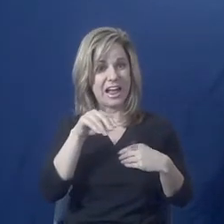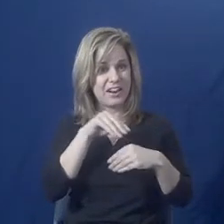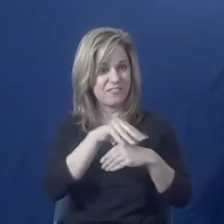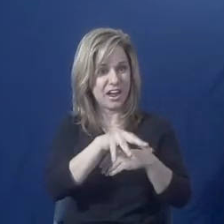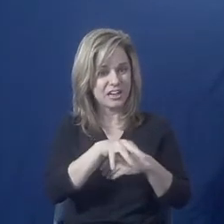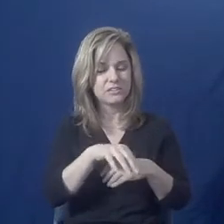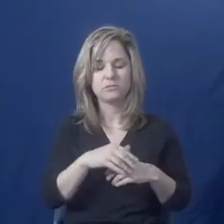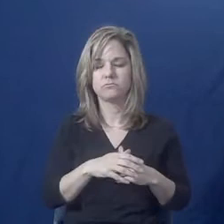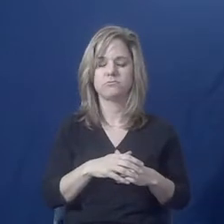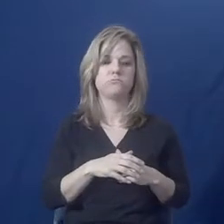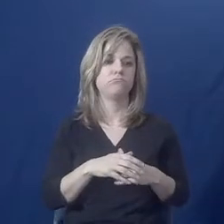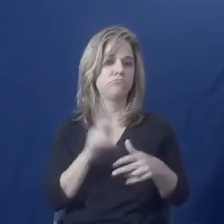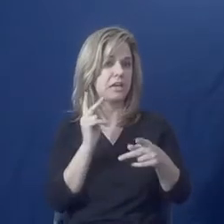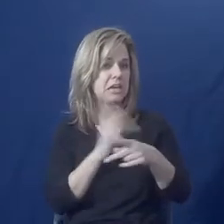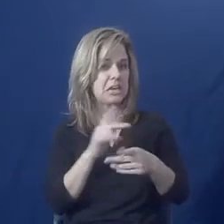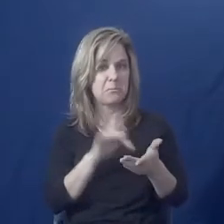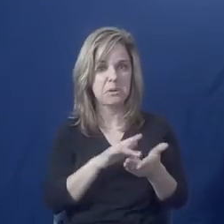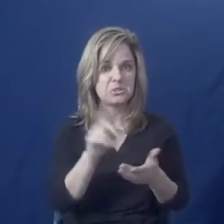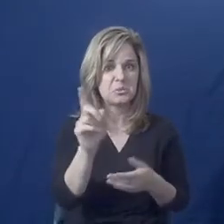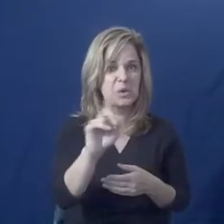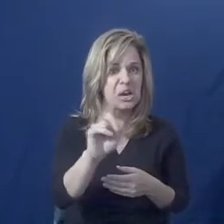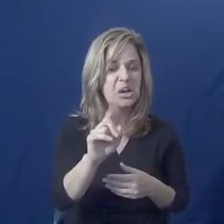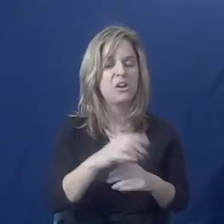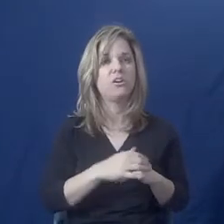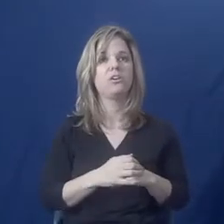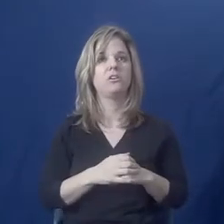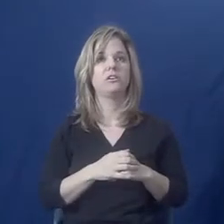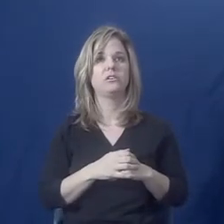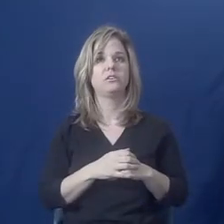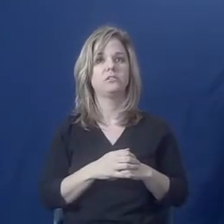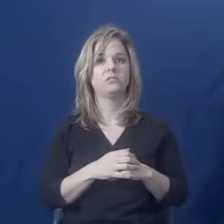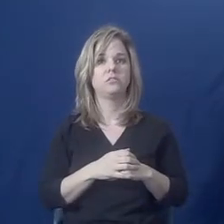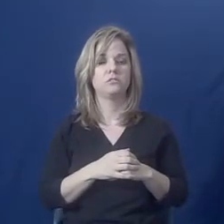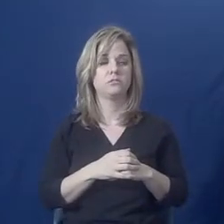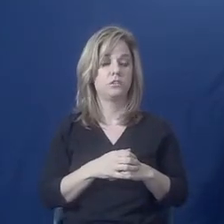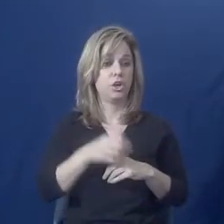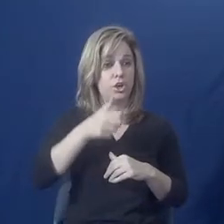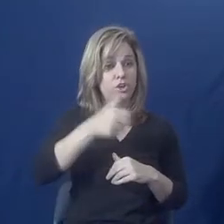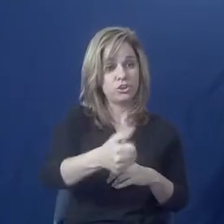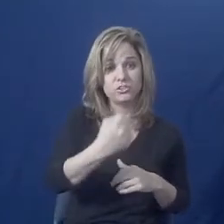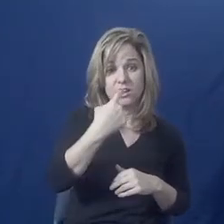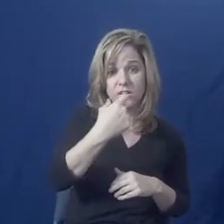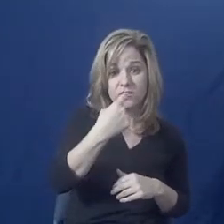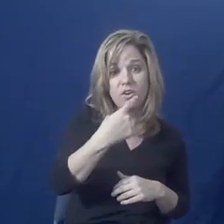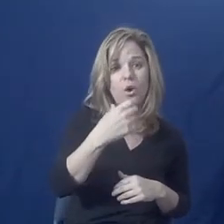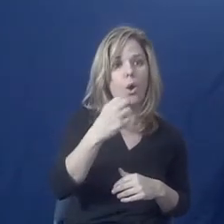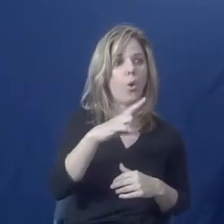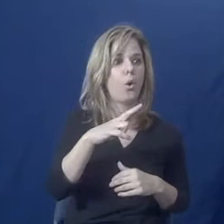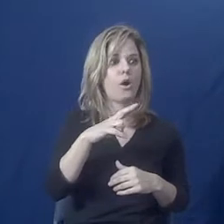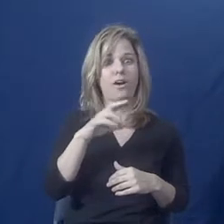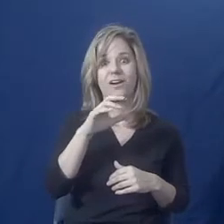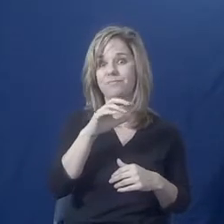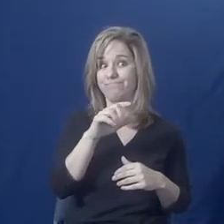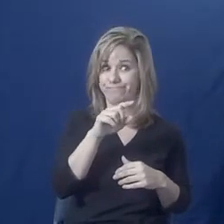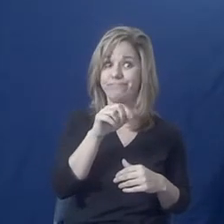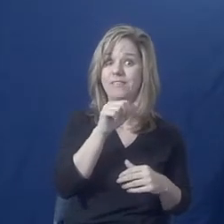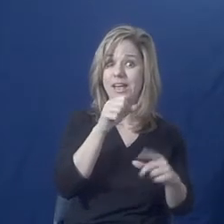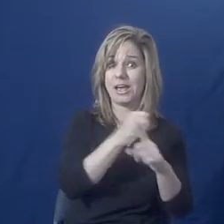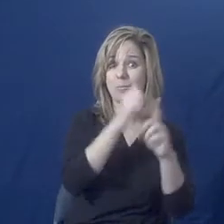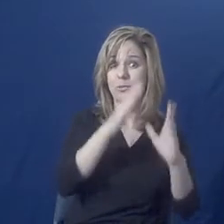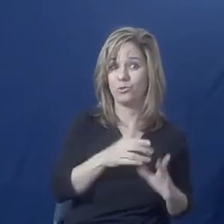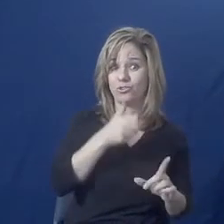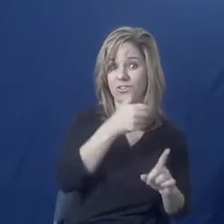medications? Do they take them themselves or is the abuser in control of